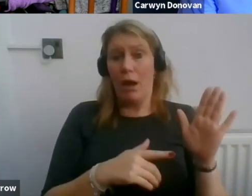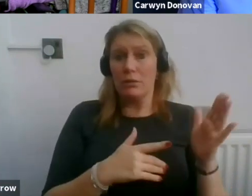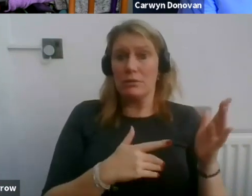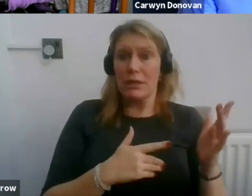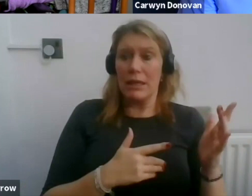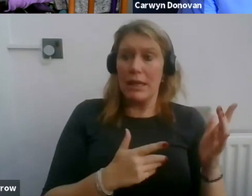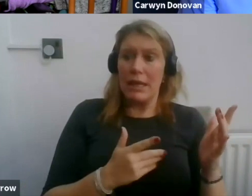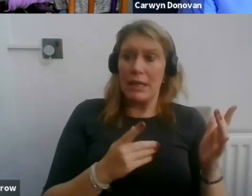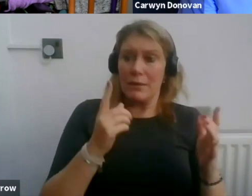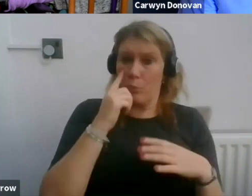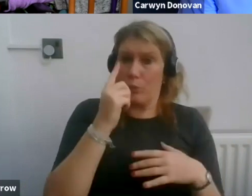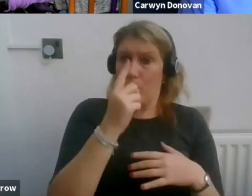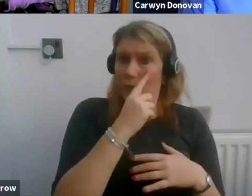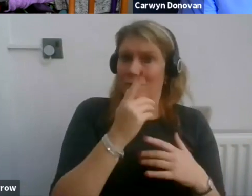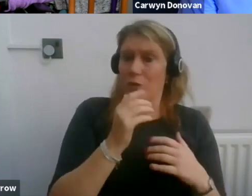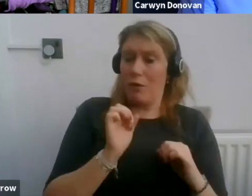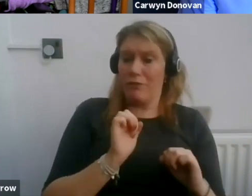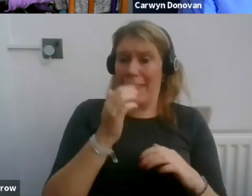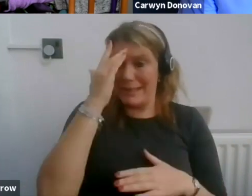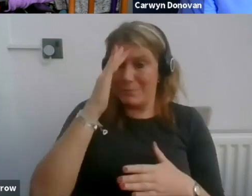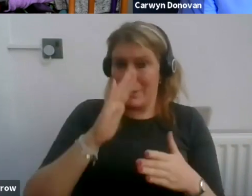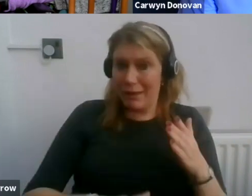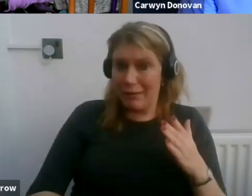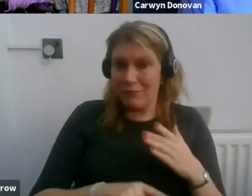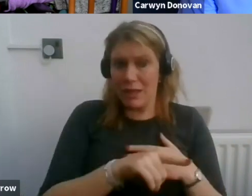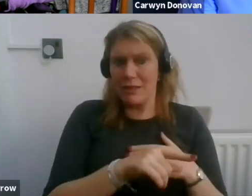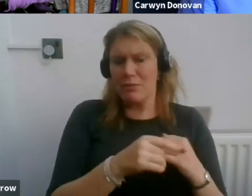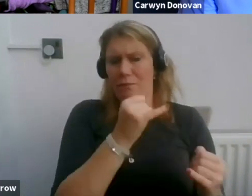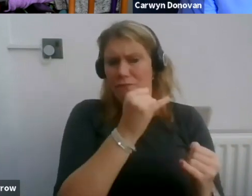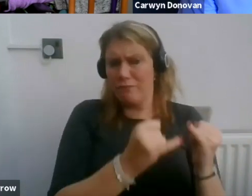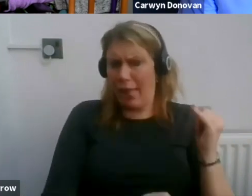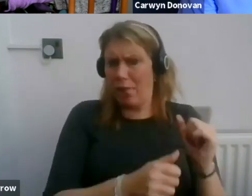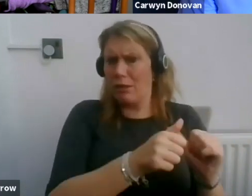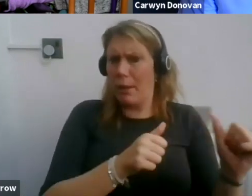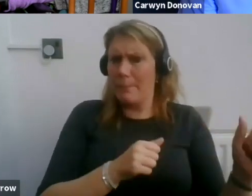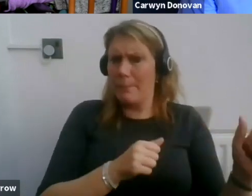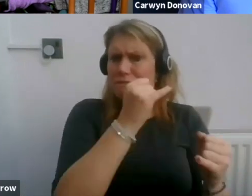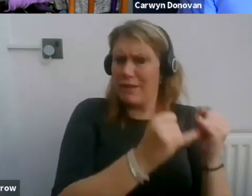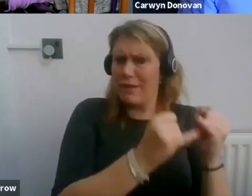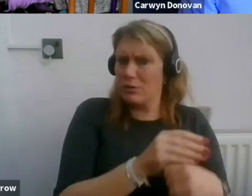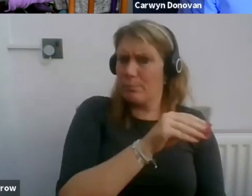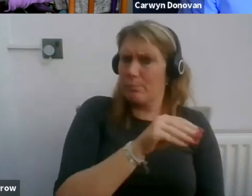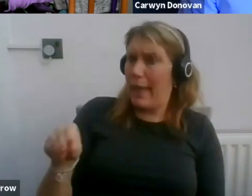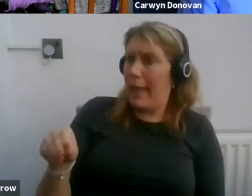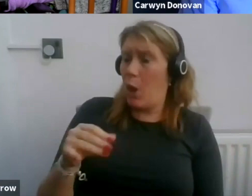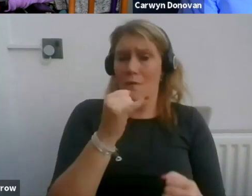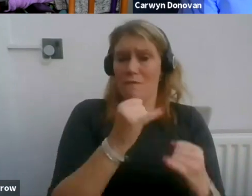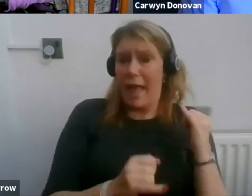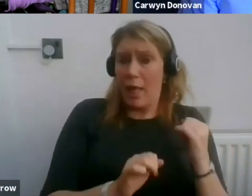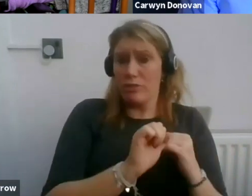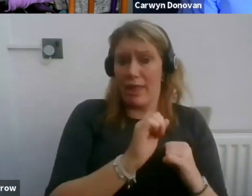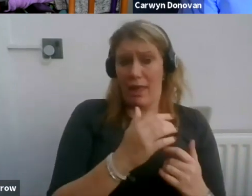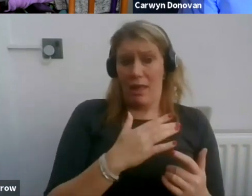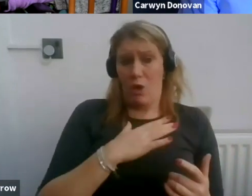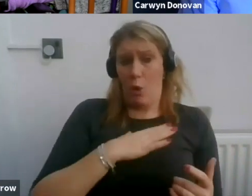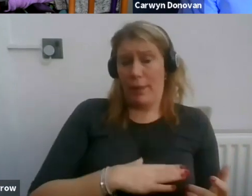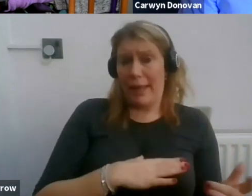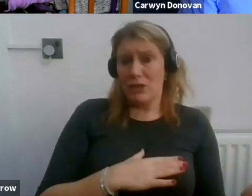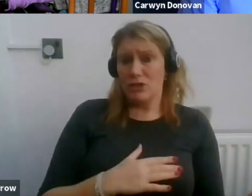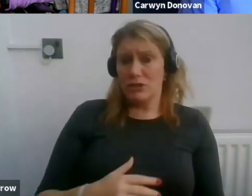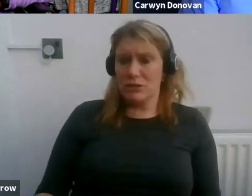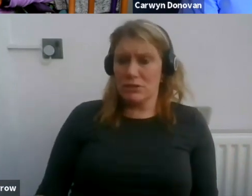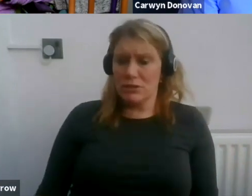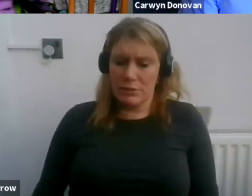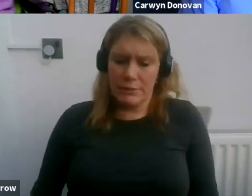you know, engagers who have failed to honour their obligations. So, yes, I think that's